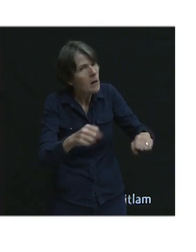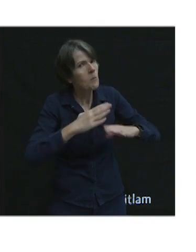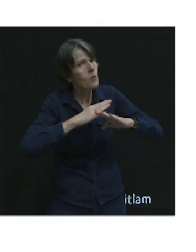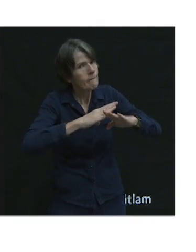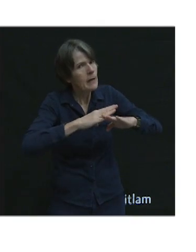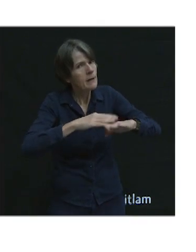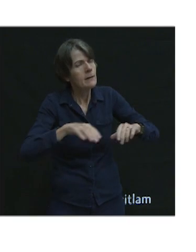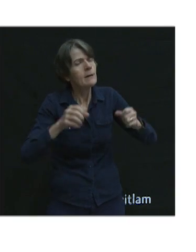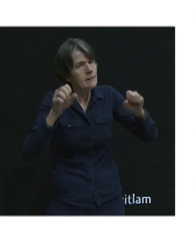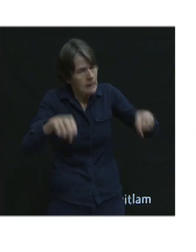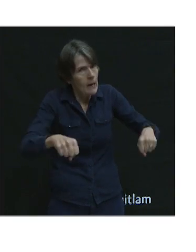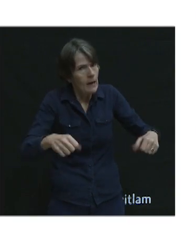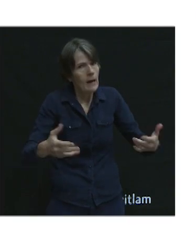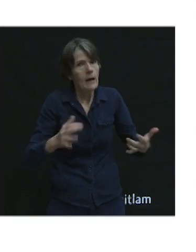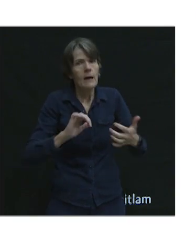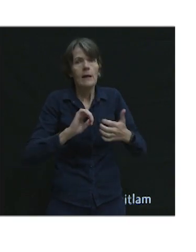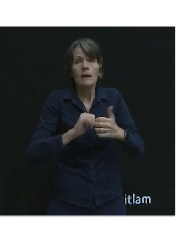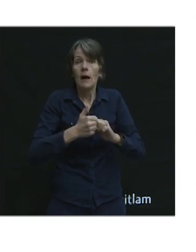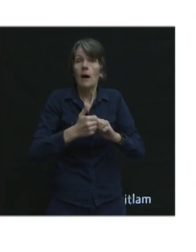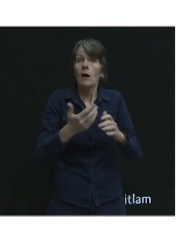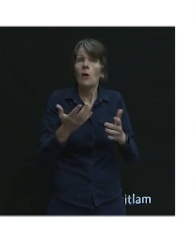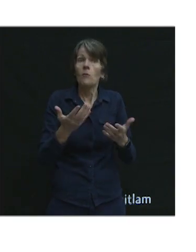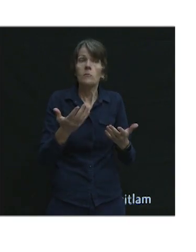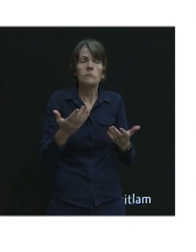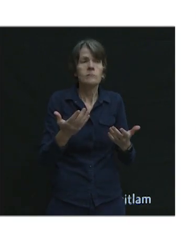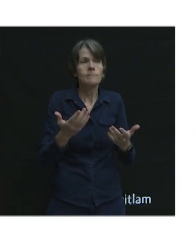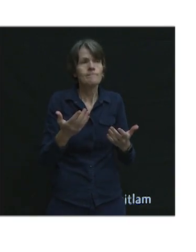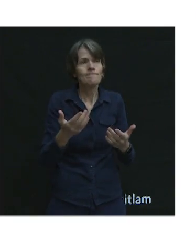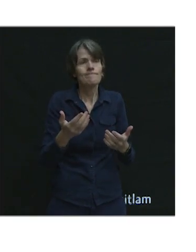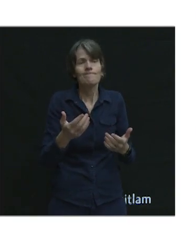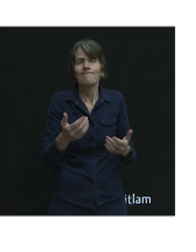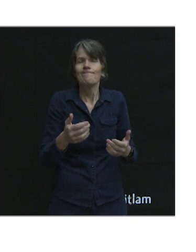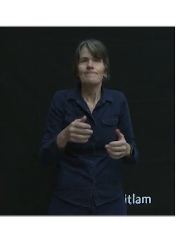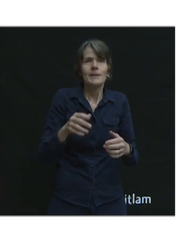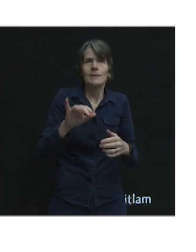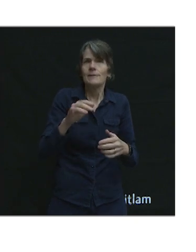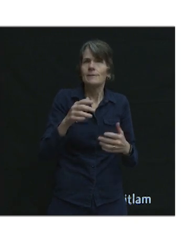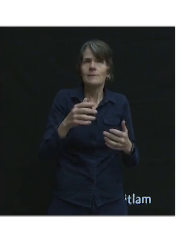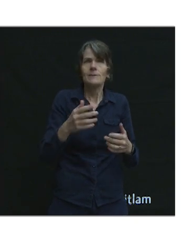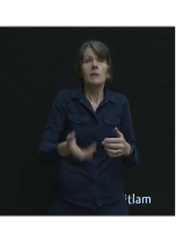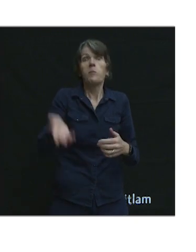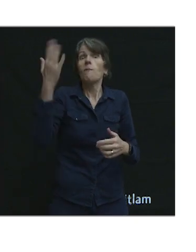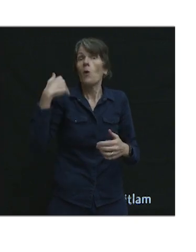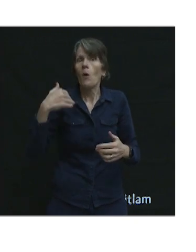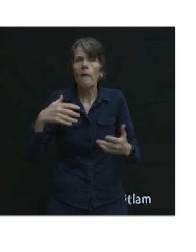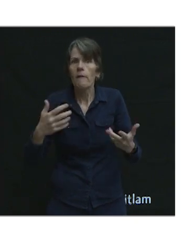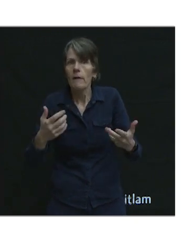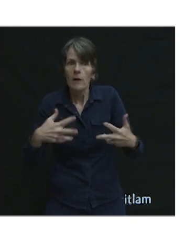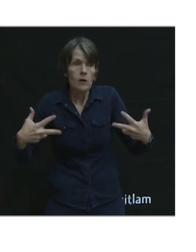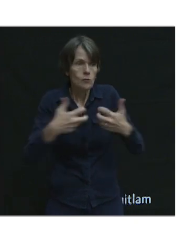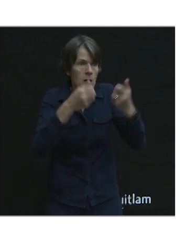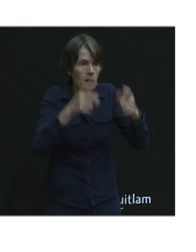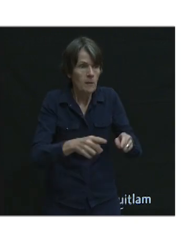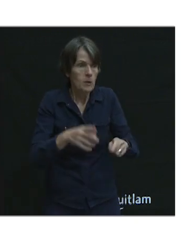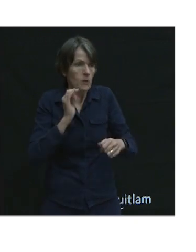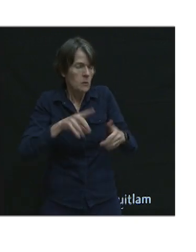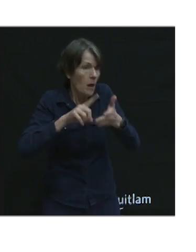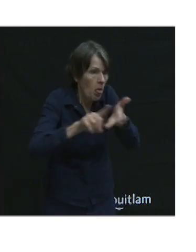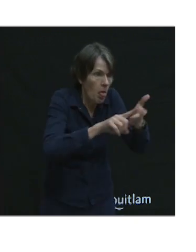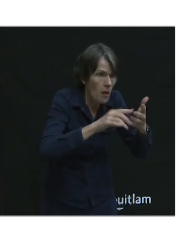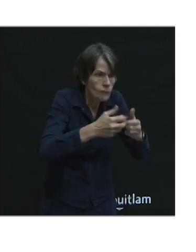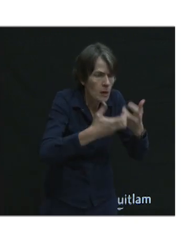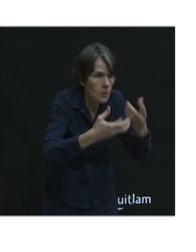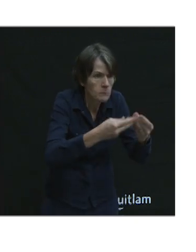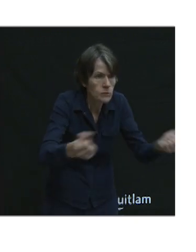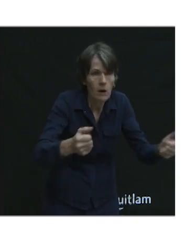In many, many ways with the traditional approach, it was like we were playing whack-a-mole. A crash would happen, we'd jump out there, try to solve it, and then another one would